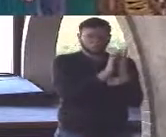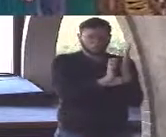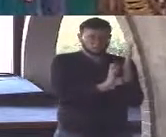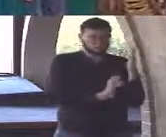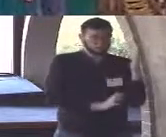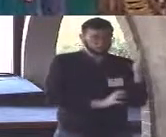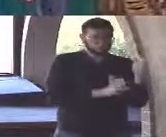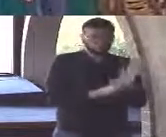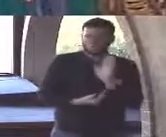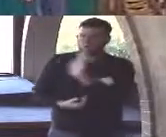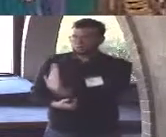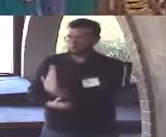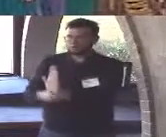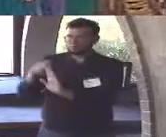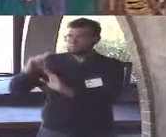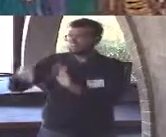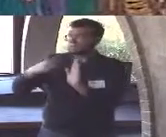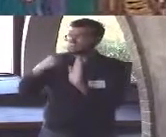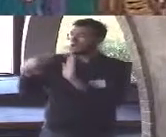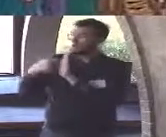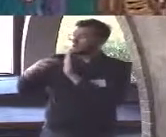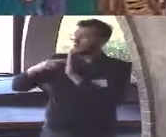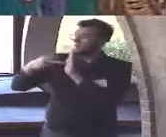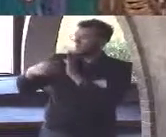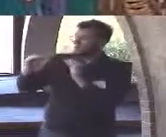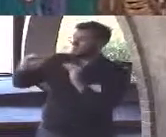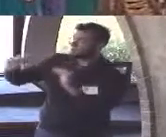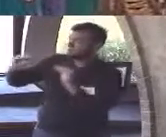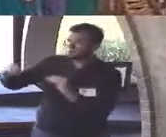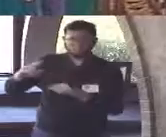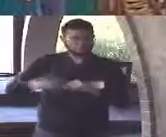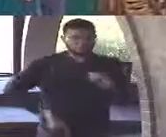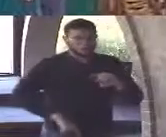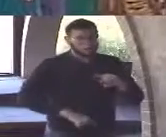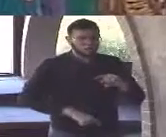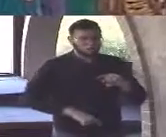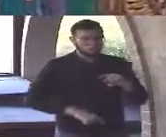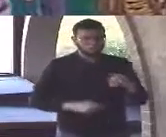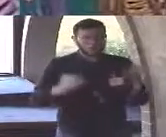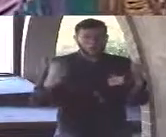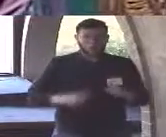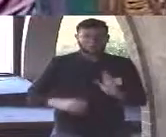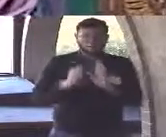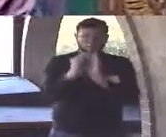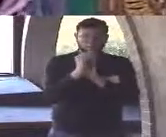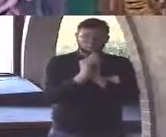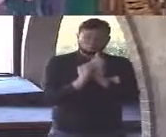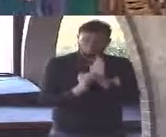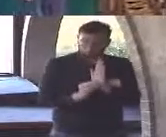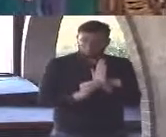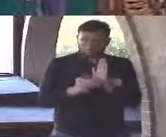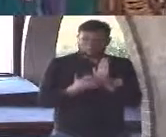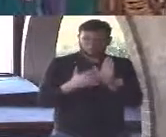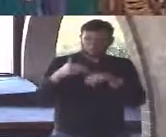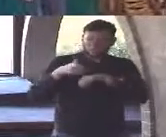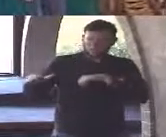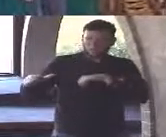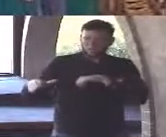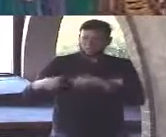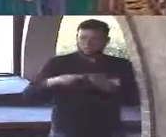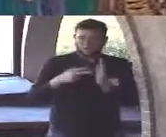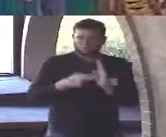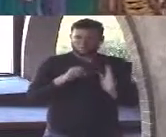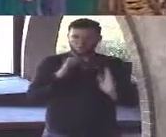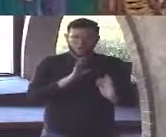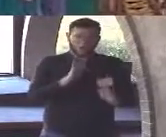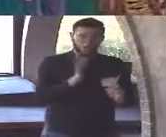scribbles mean once text is written Barthes argues it no longer belongs to